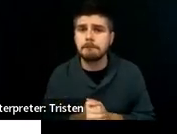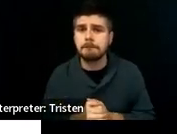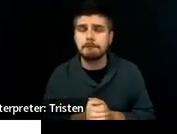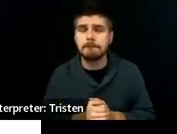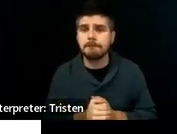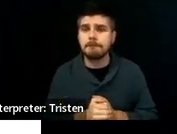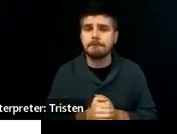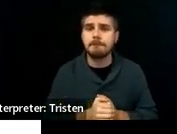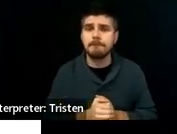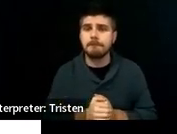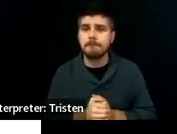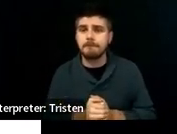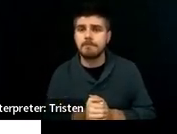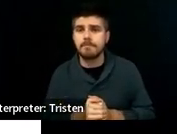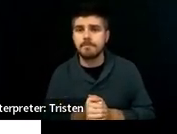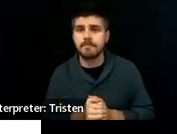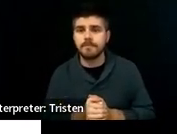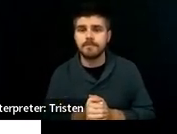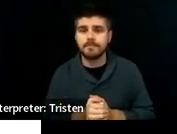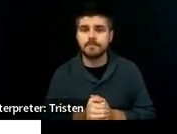There's nothing in the chat box.